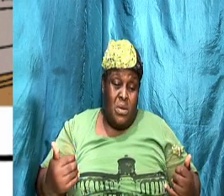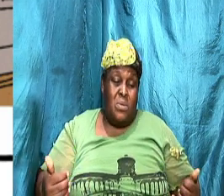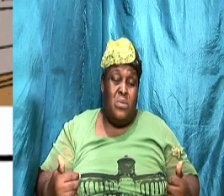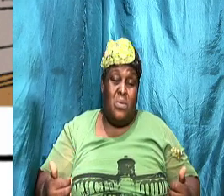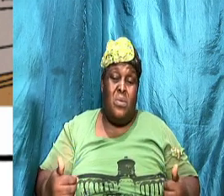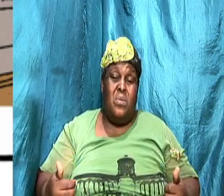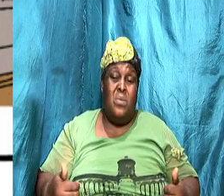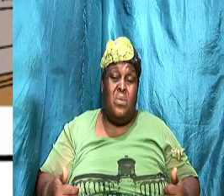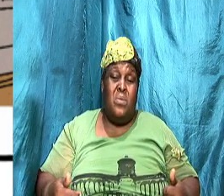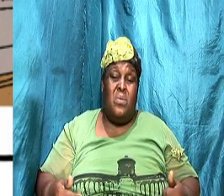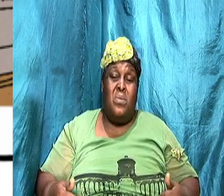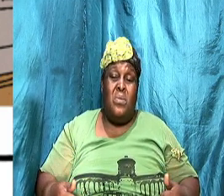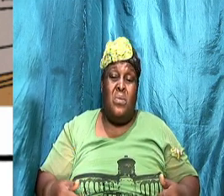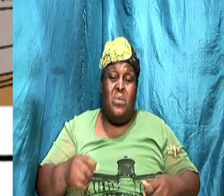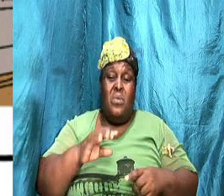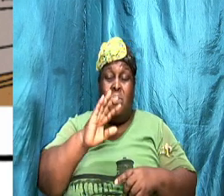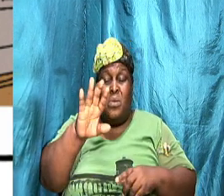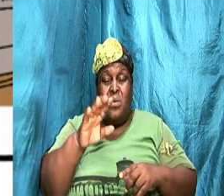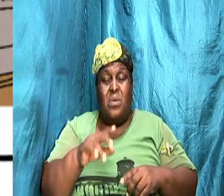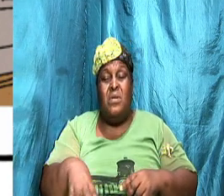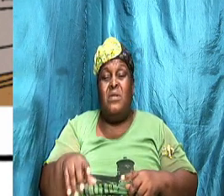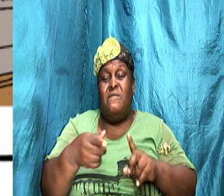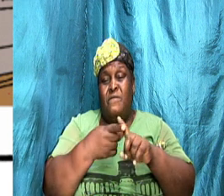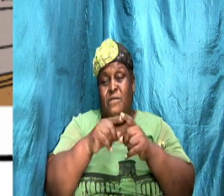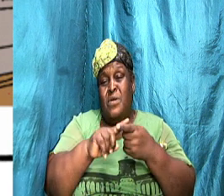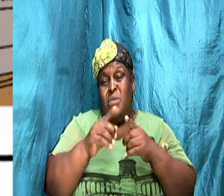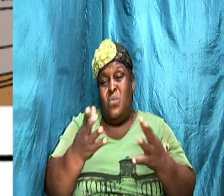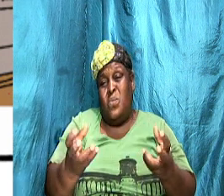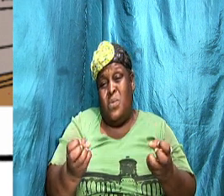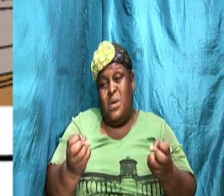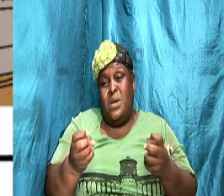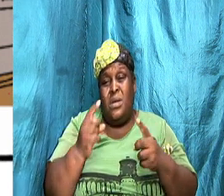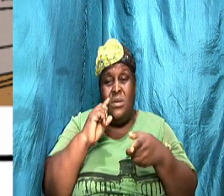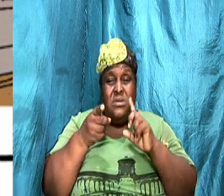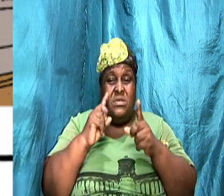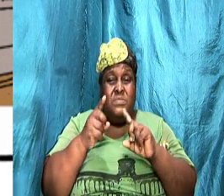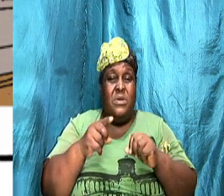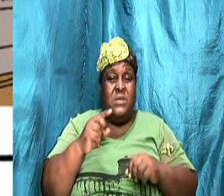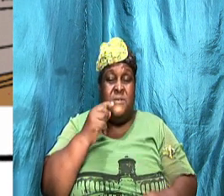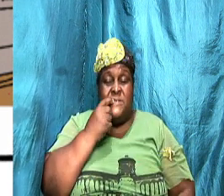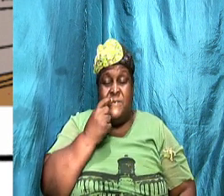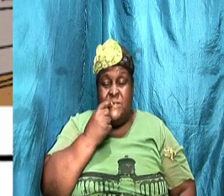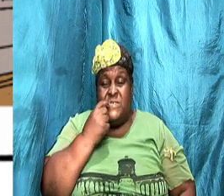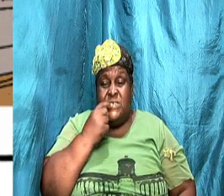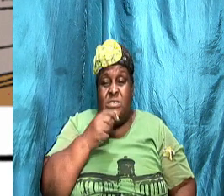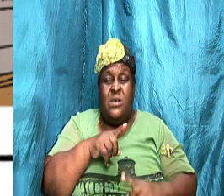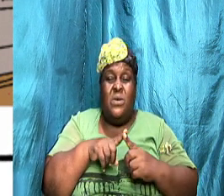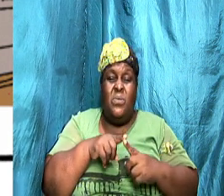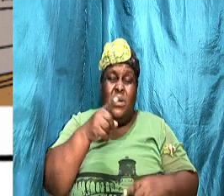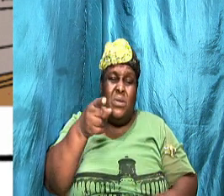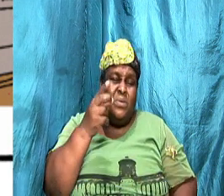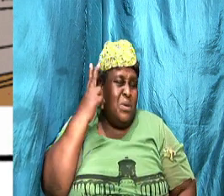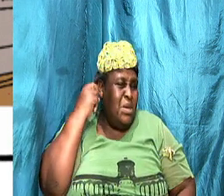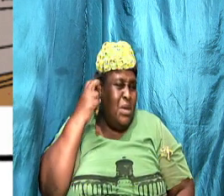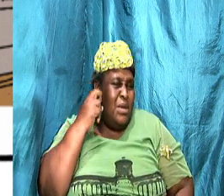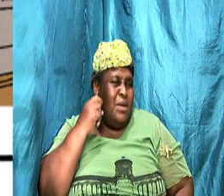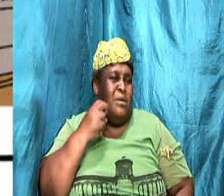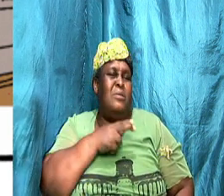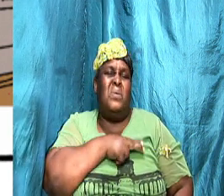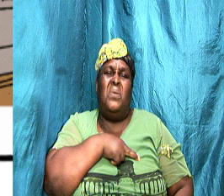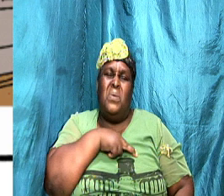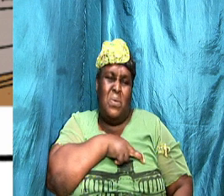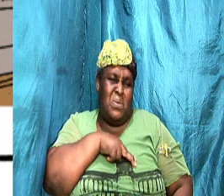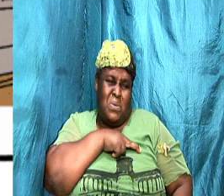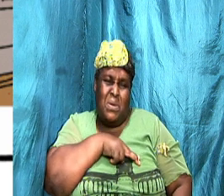says your partner wants to talk and it is serious. So when you hear, honey, I